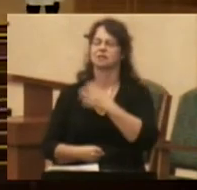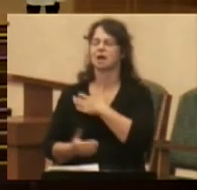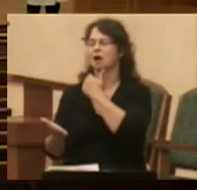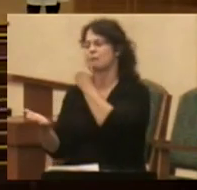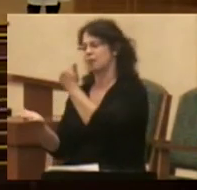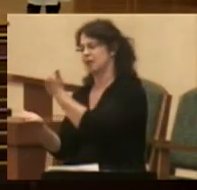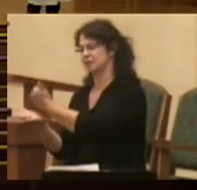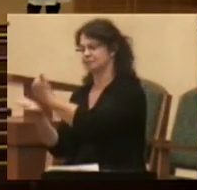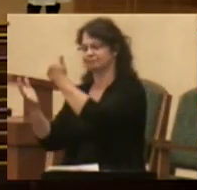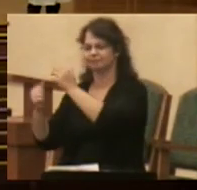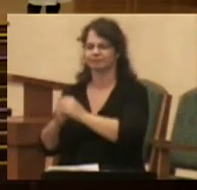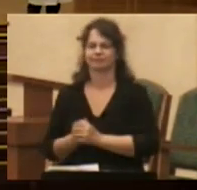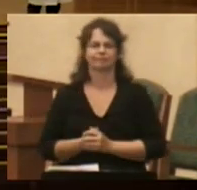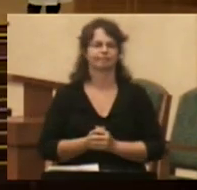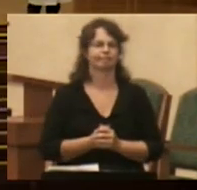Hymn number 810 please rise and sing.